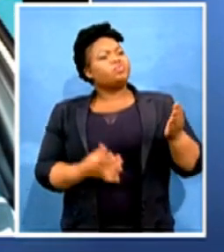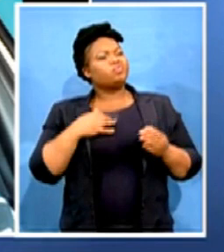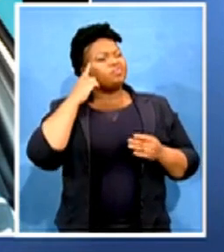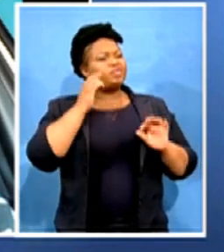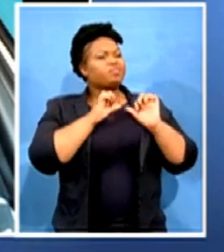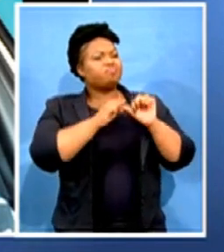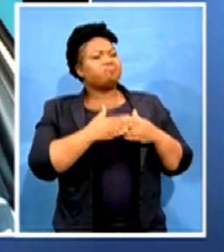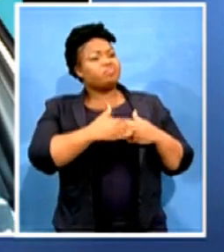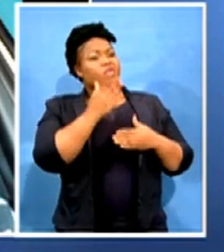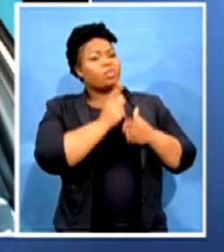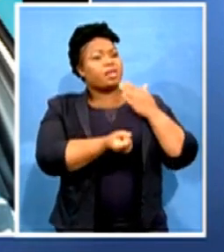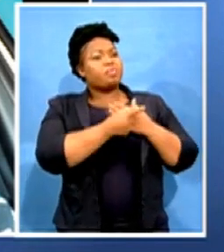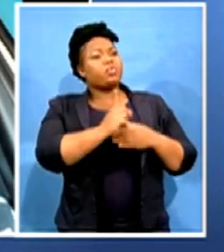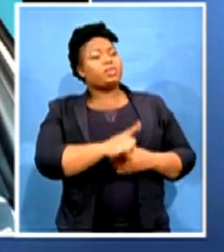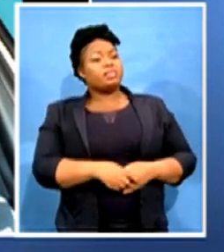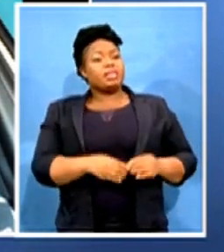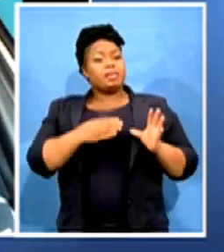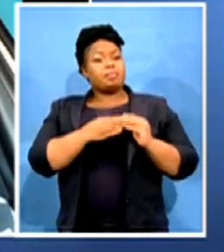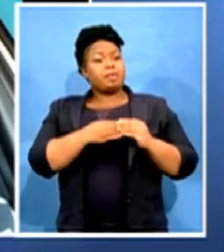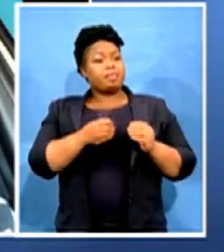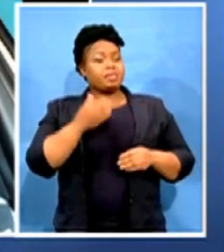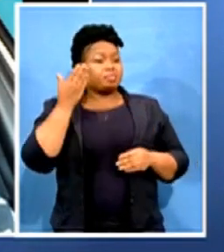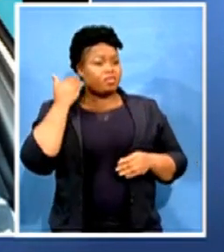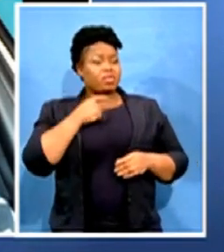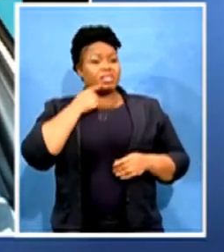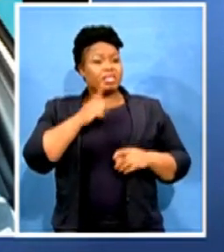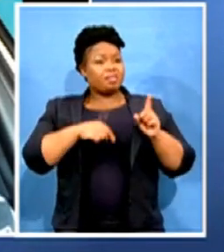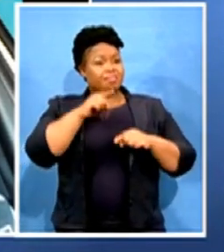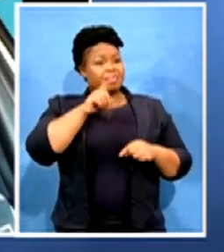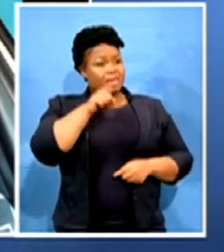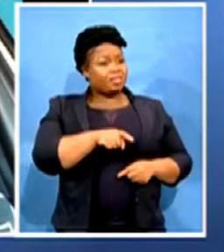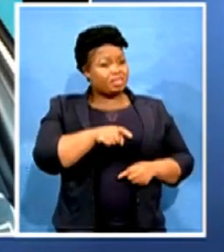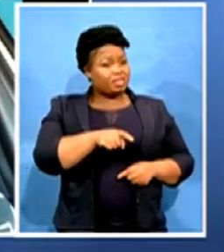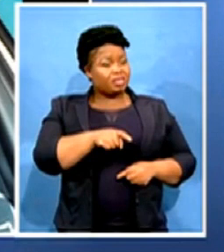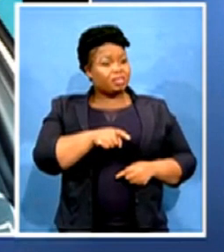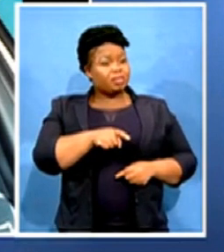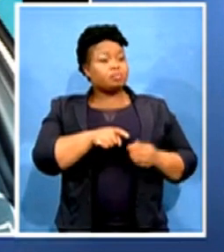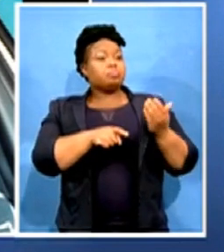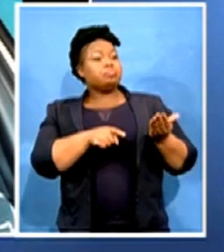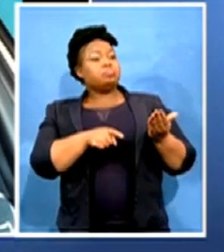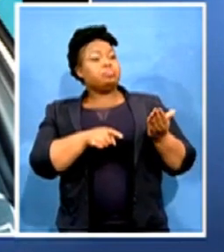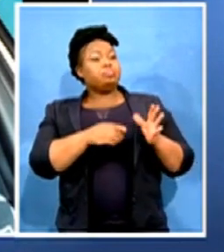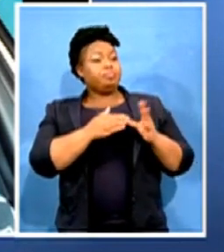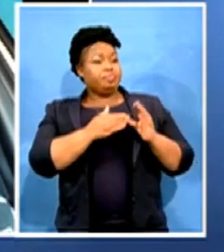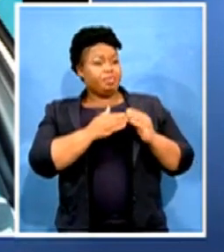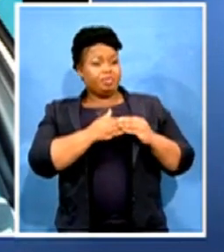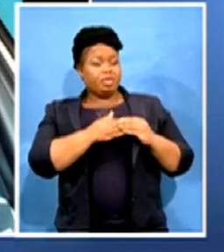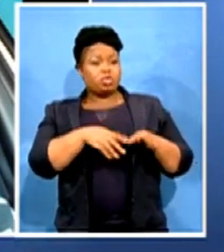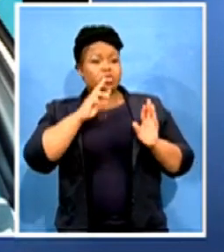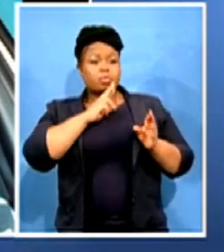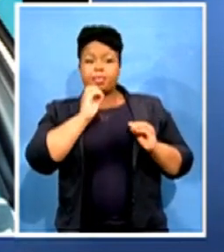instructed to vacate their positions, are they not reporting to office today? What's the latest?